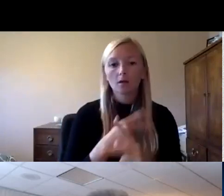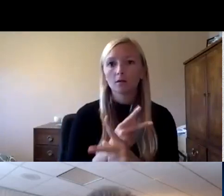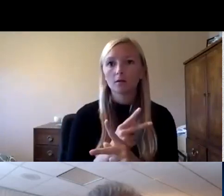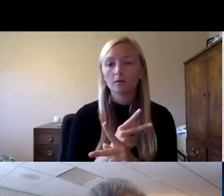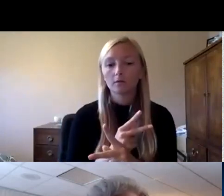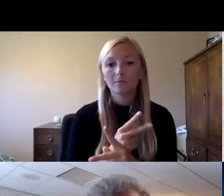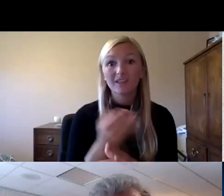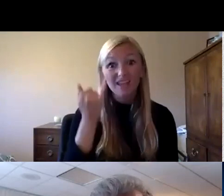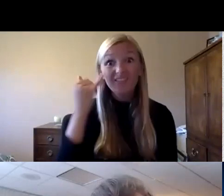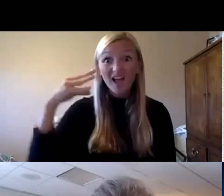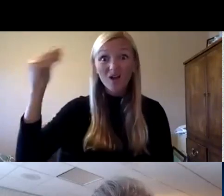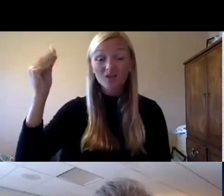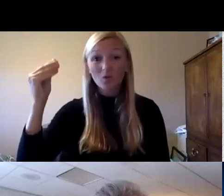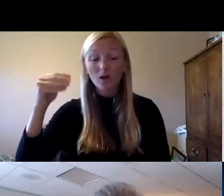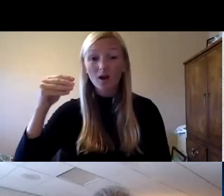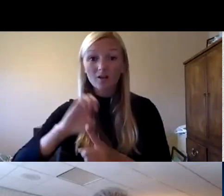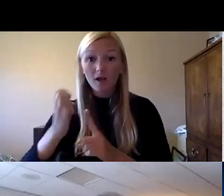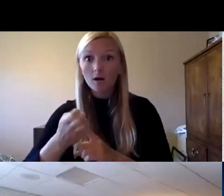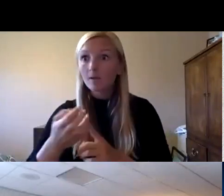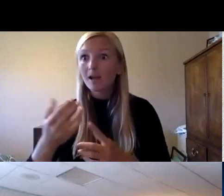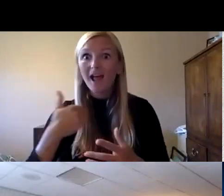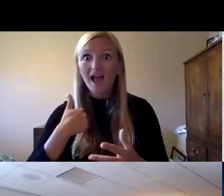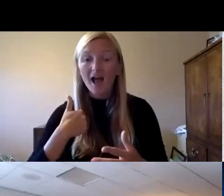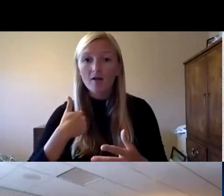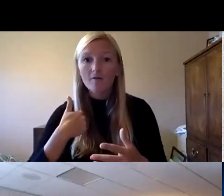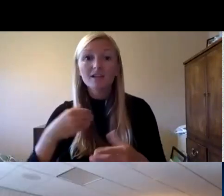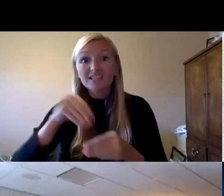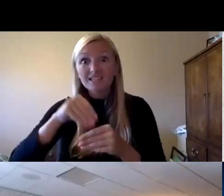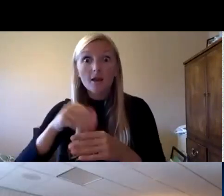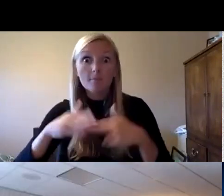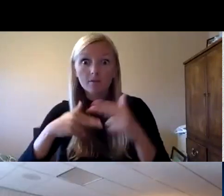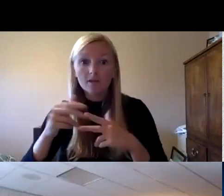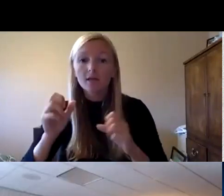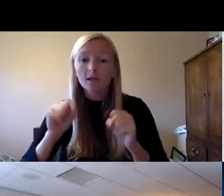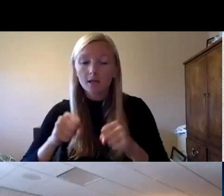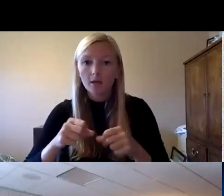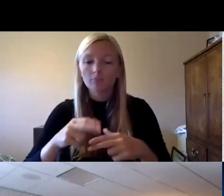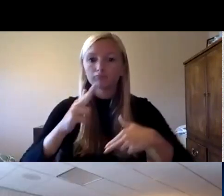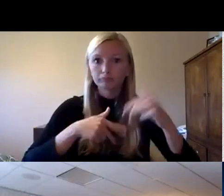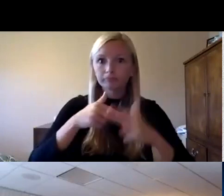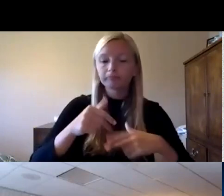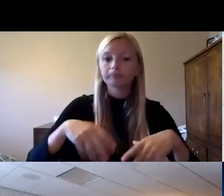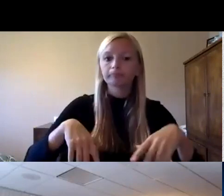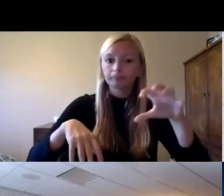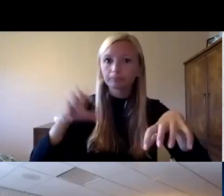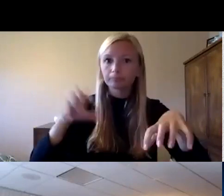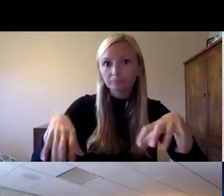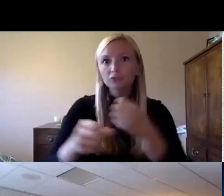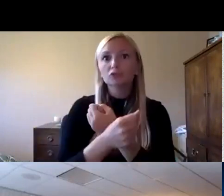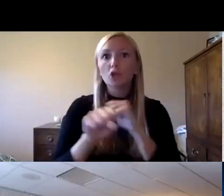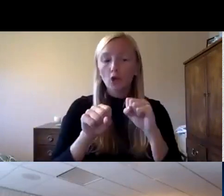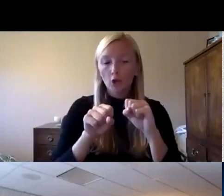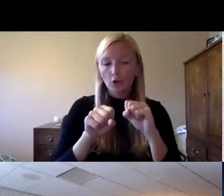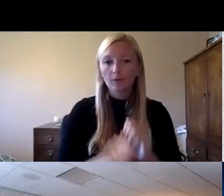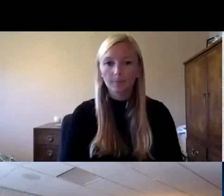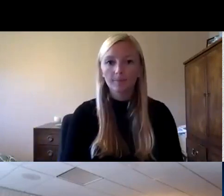outdoor environment is internal to a courtyard in the building we can build tiered structures of of security and safety and